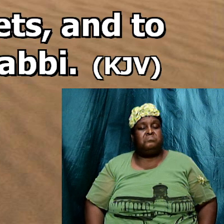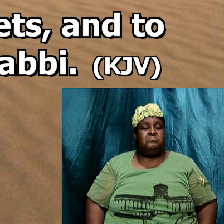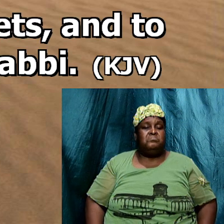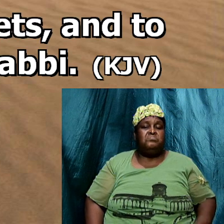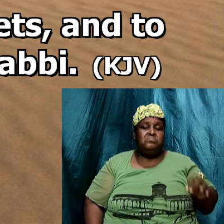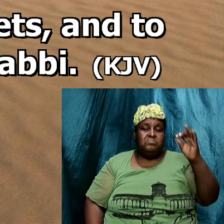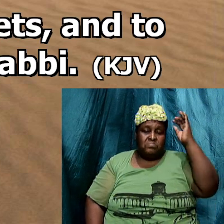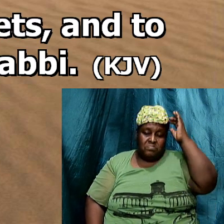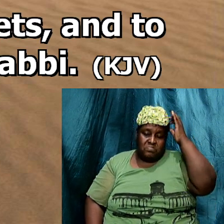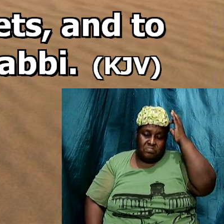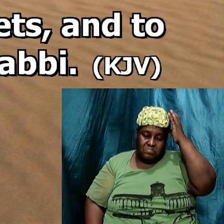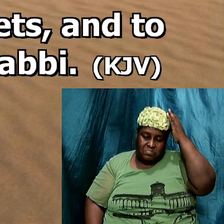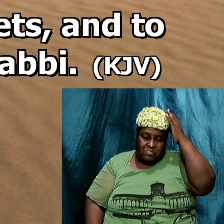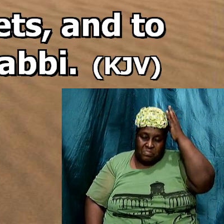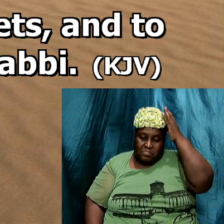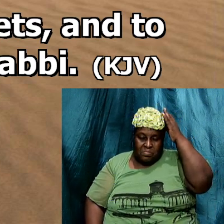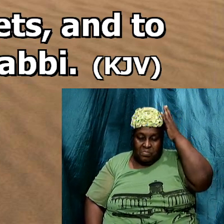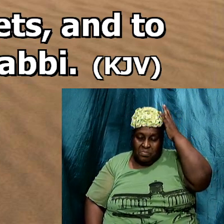I went to